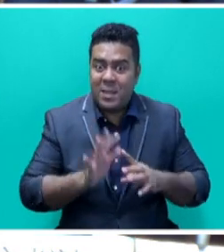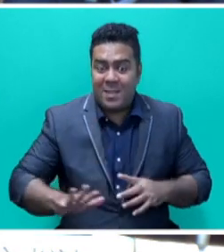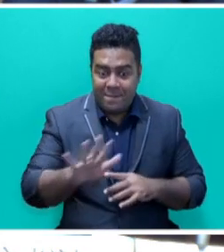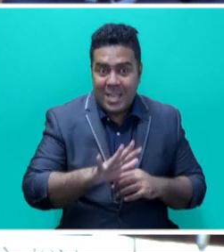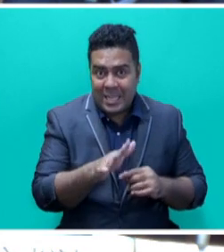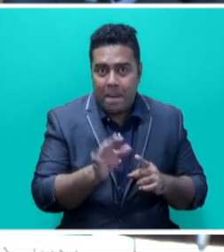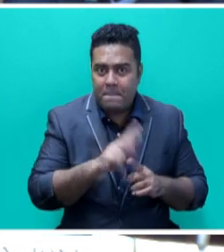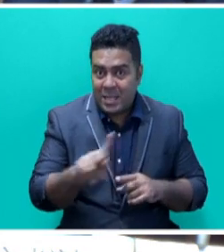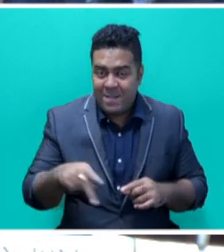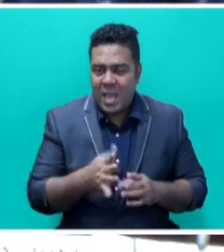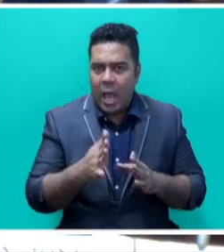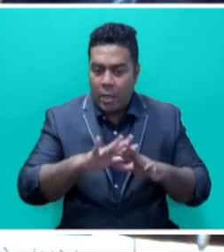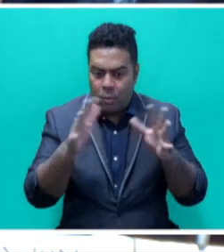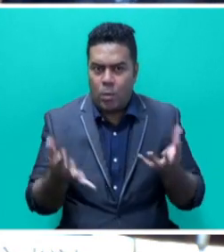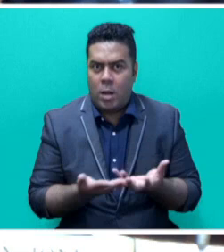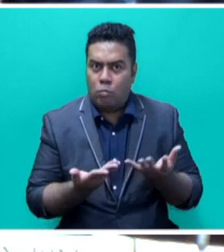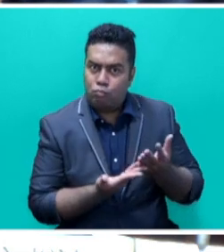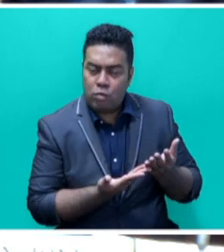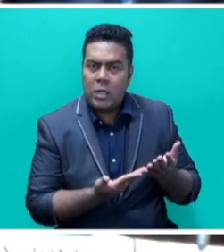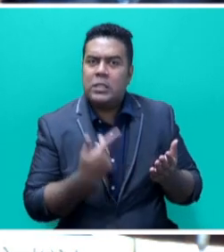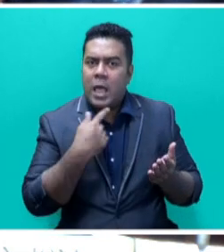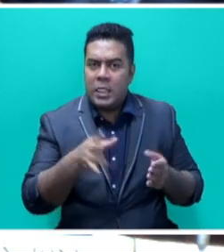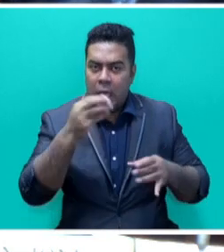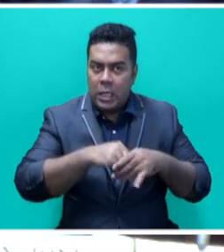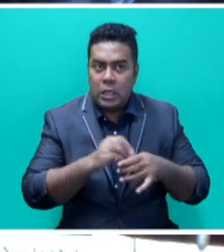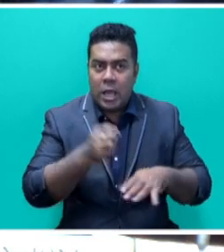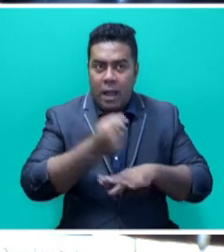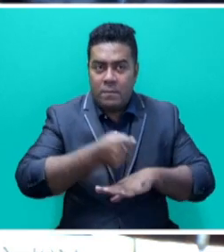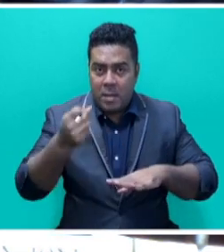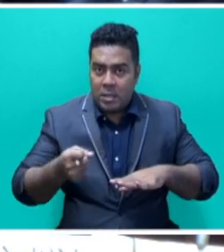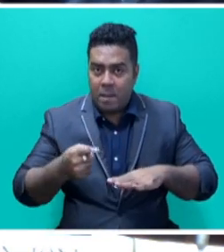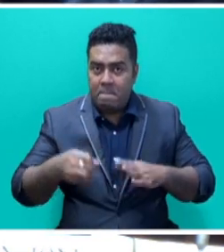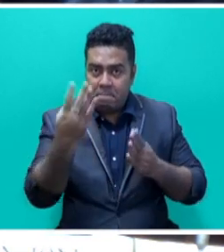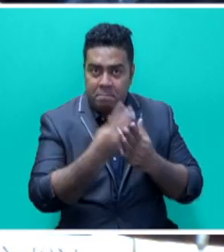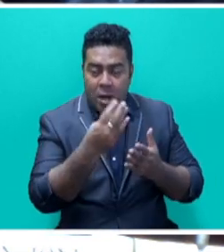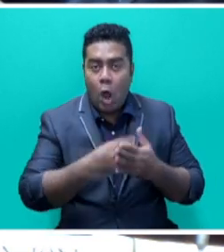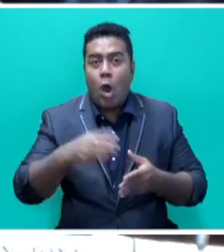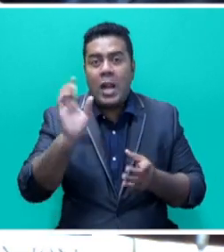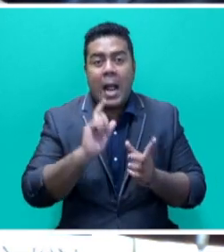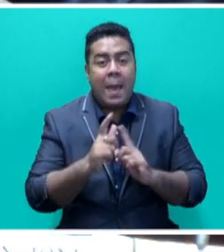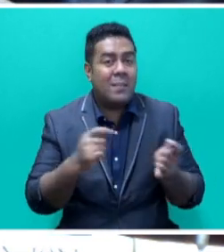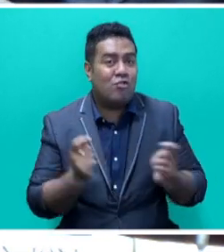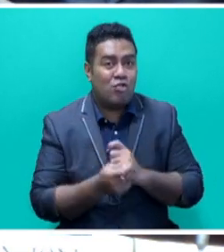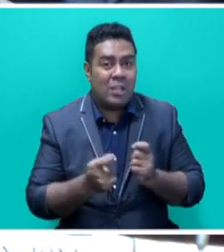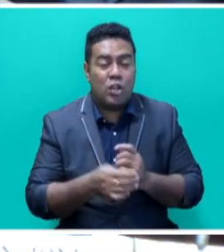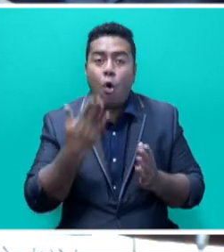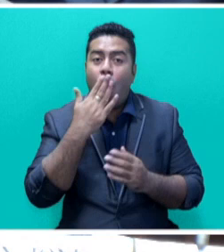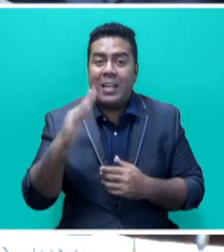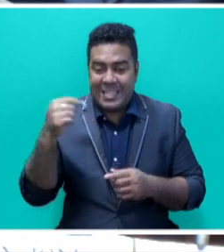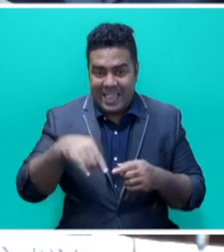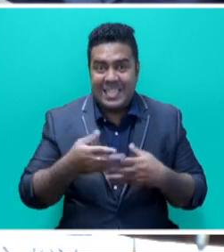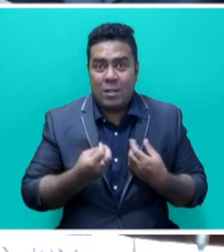planet. The sixth assessment report of the Intergovernmental Panel on Climate Change released in August this year